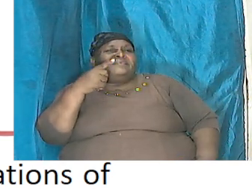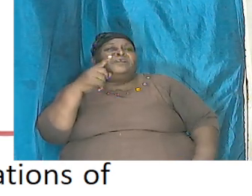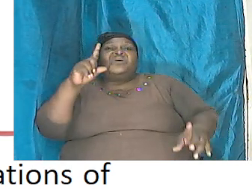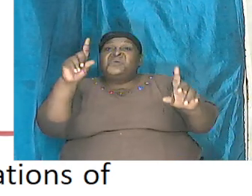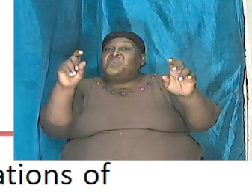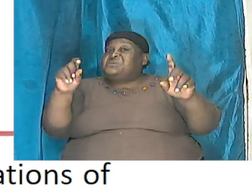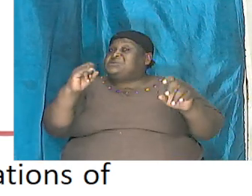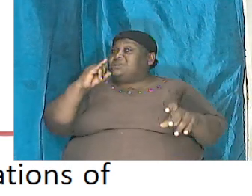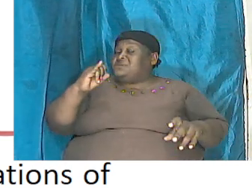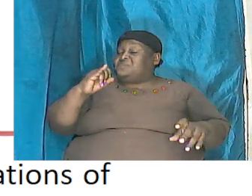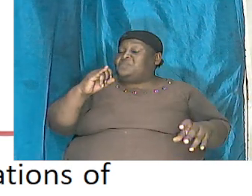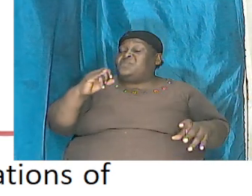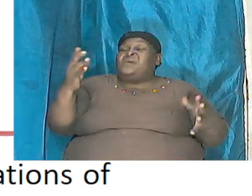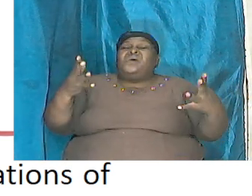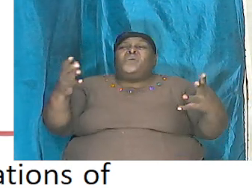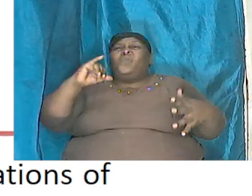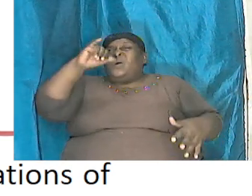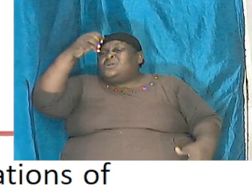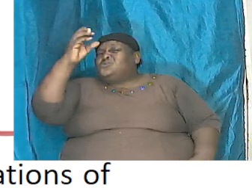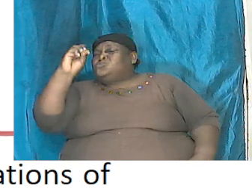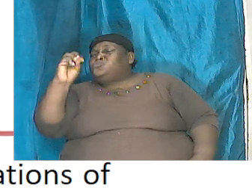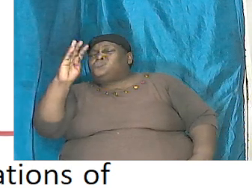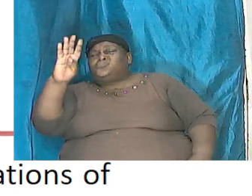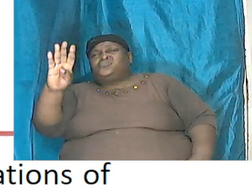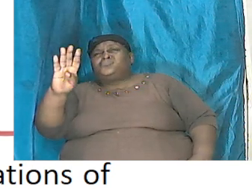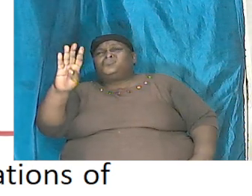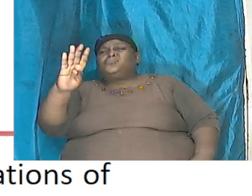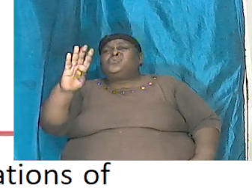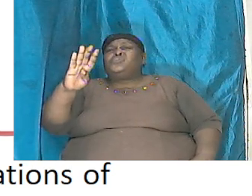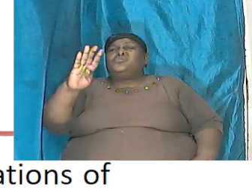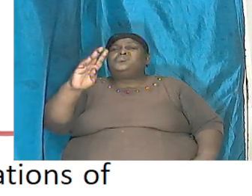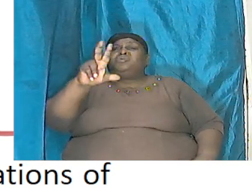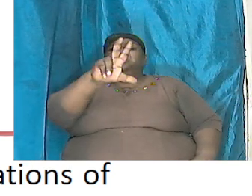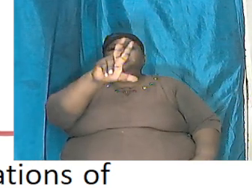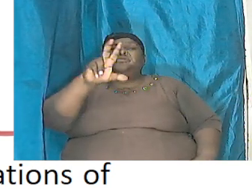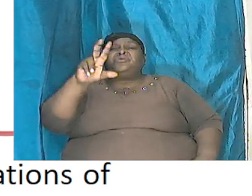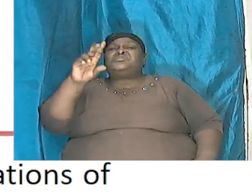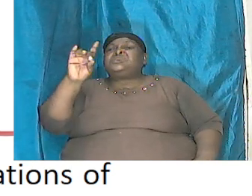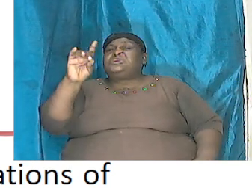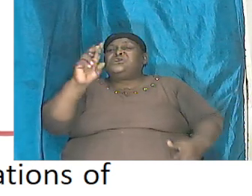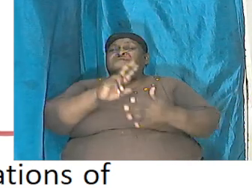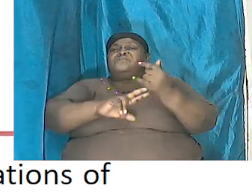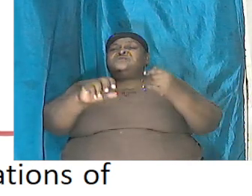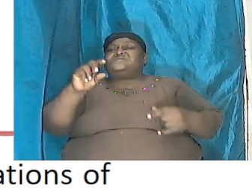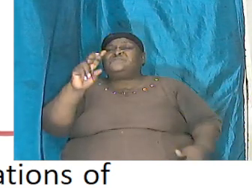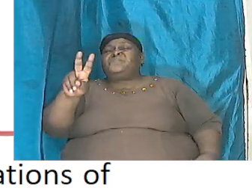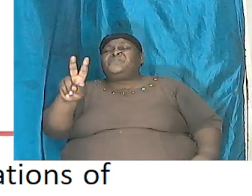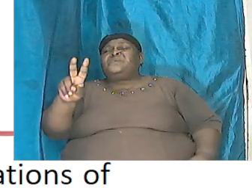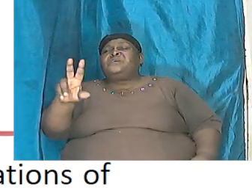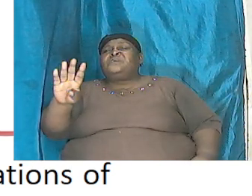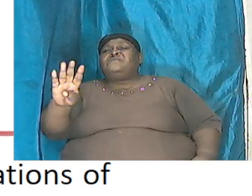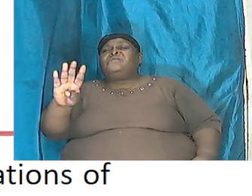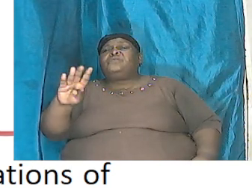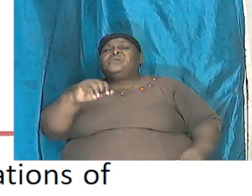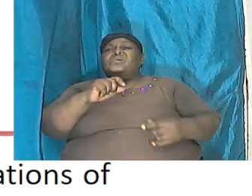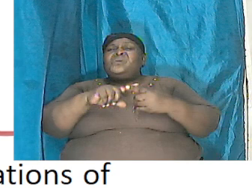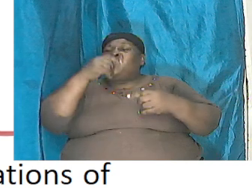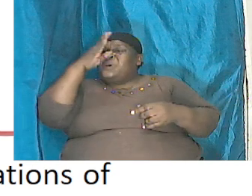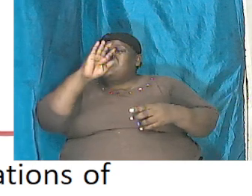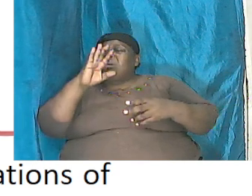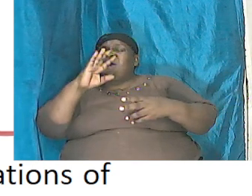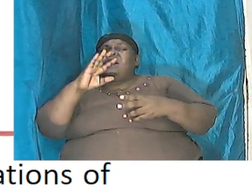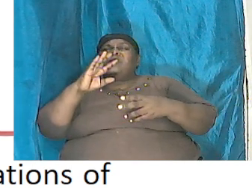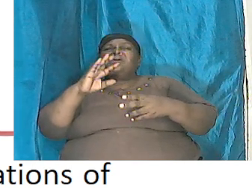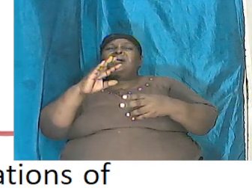question is based on what Job 38 and verse 4 say because when God laid the foundation when God created